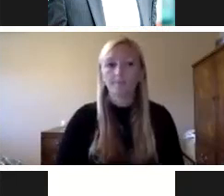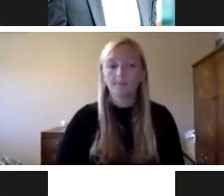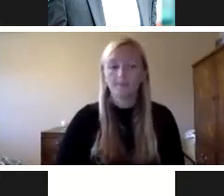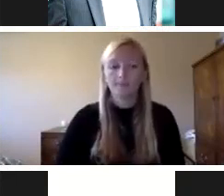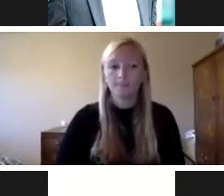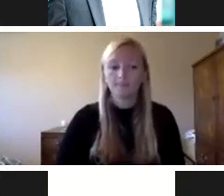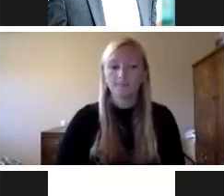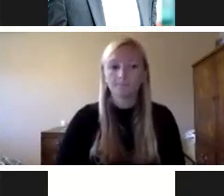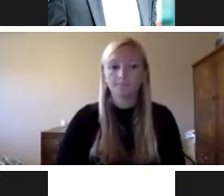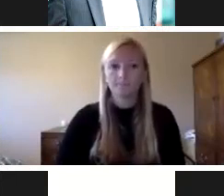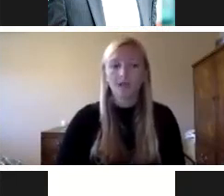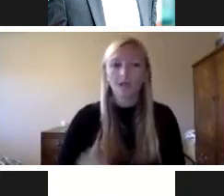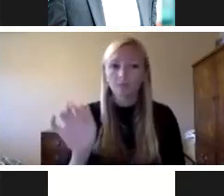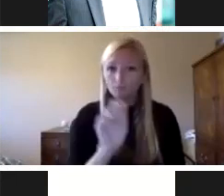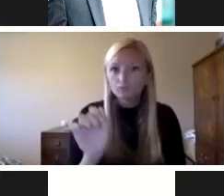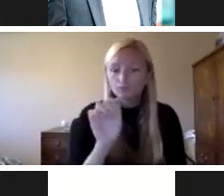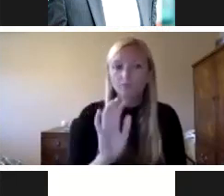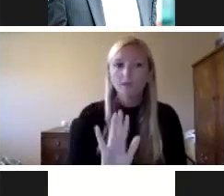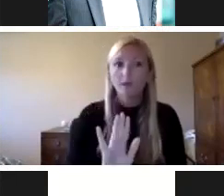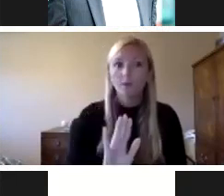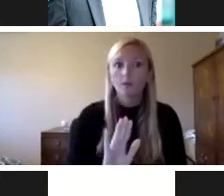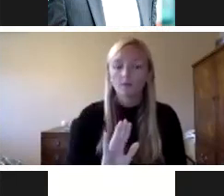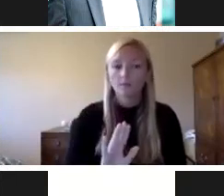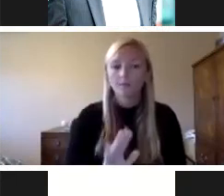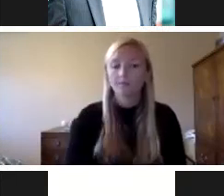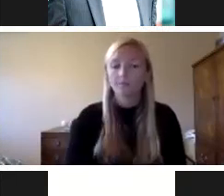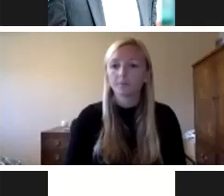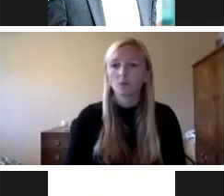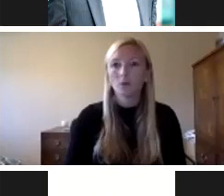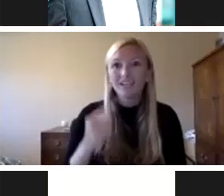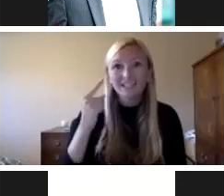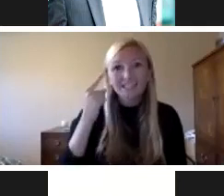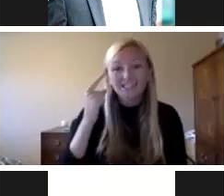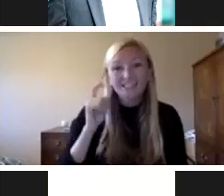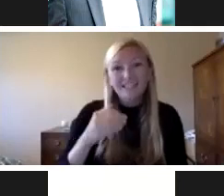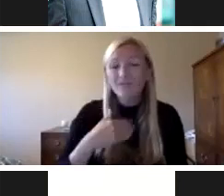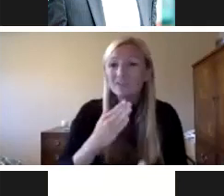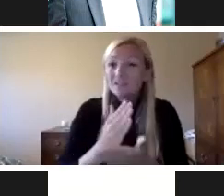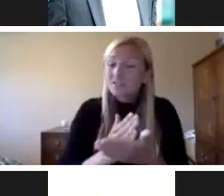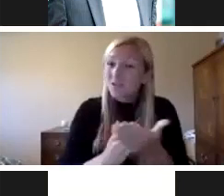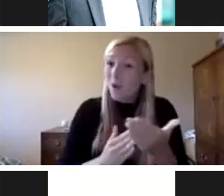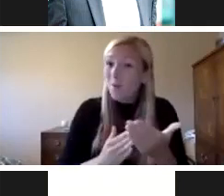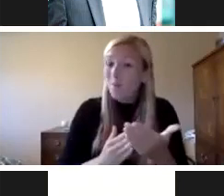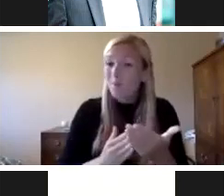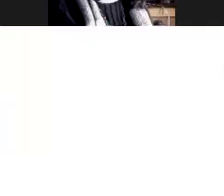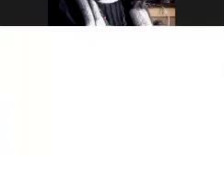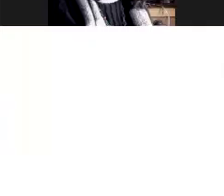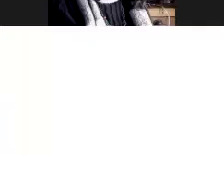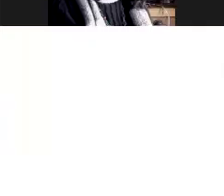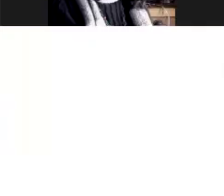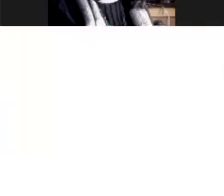I circle that one about 20 times because we really need to have some level of stakeholders